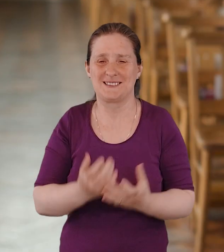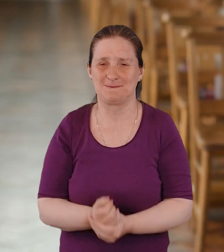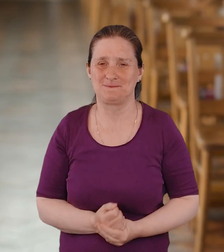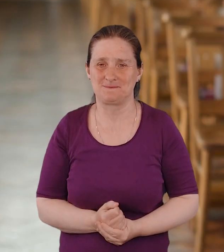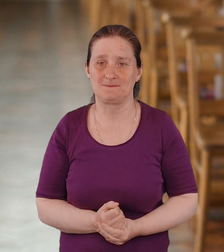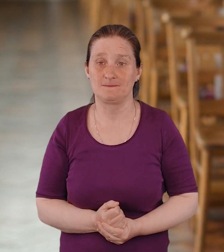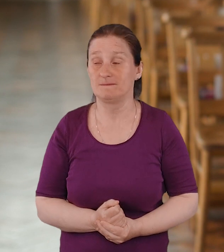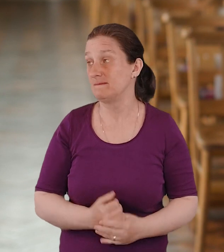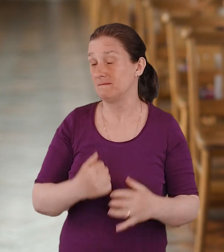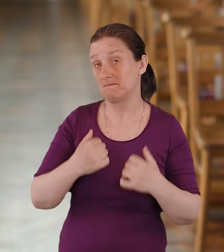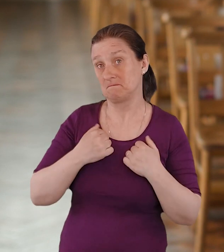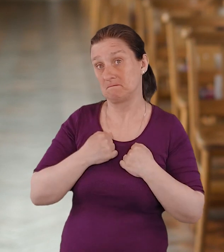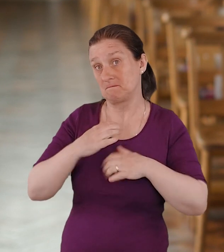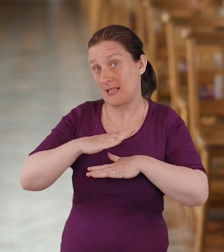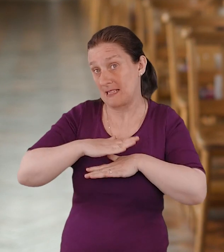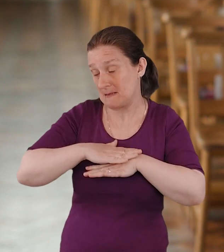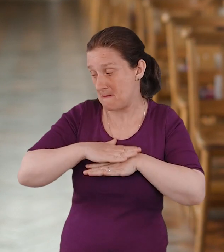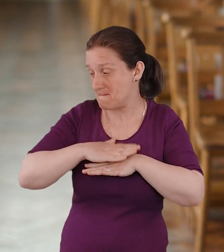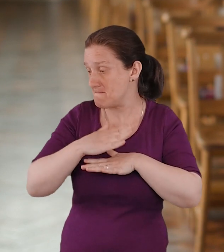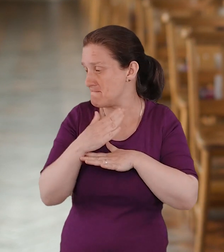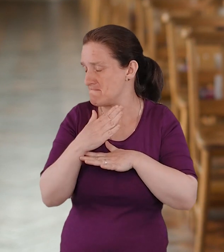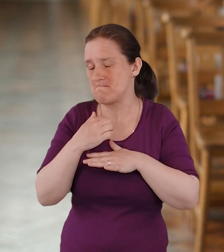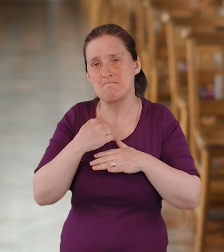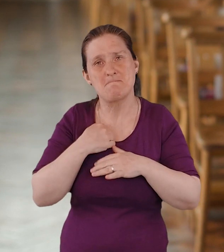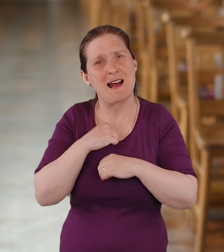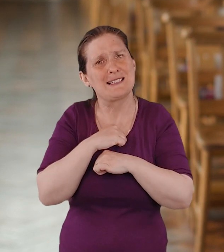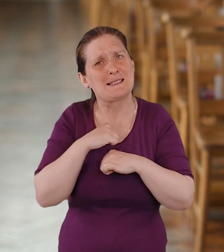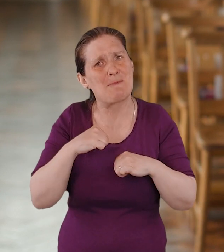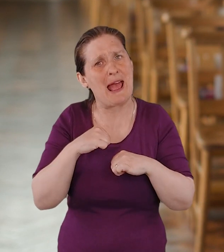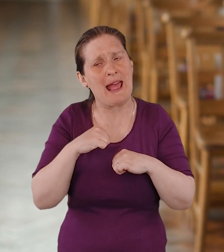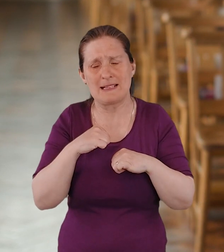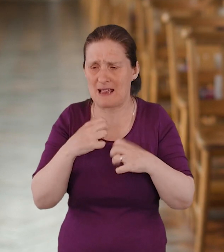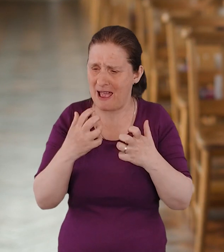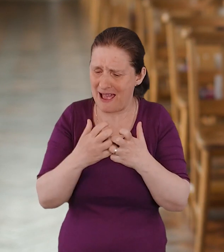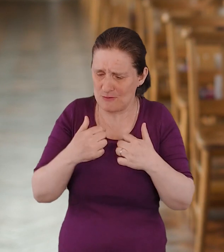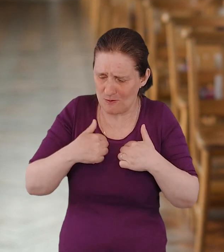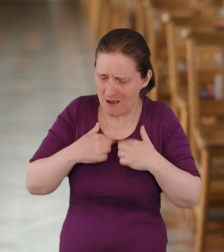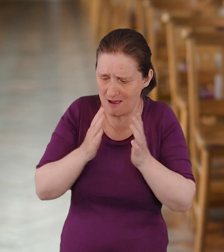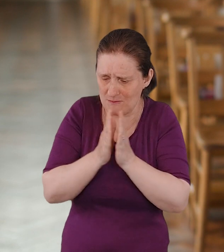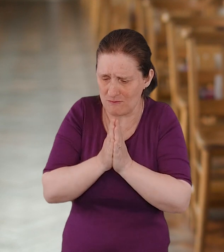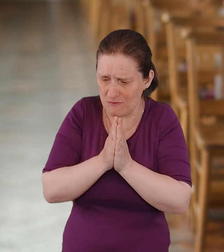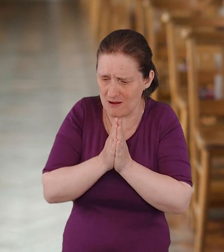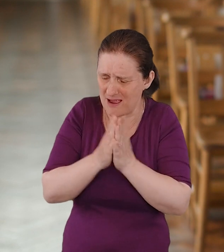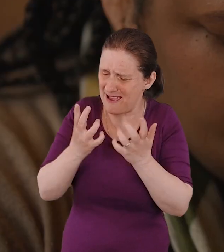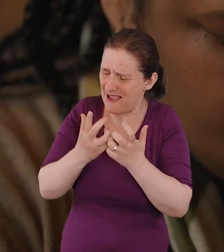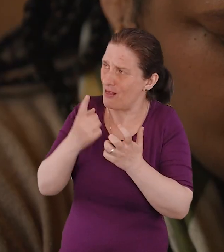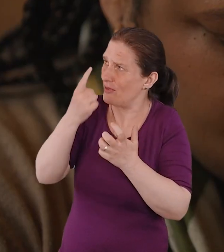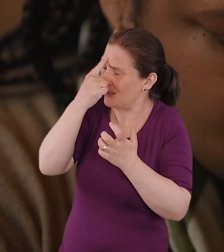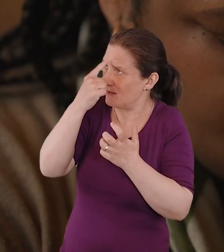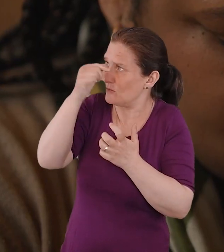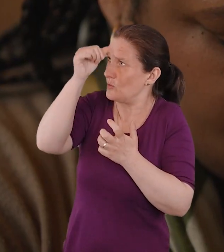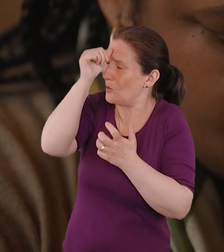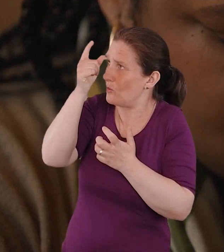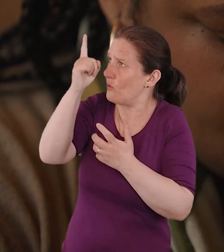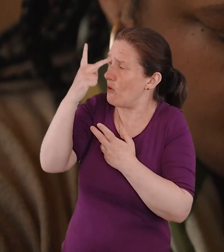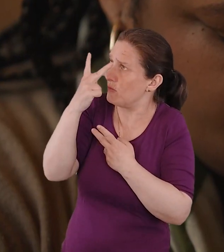time, in my own spaces of prayer, how do I see or how do I understand God is listening to me? I think it's